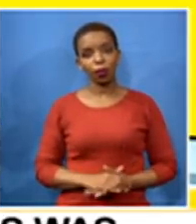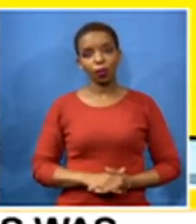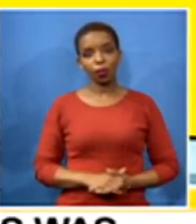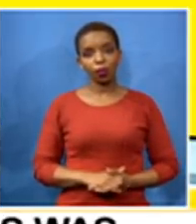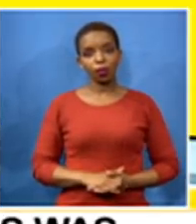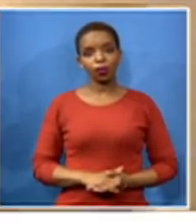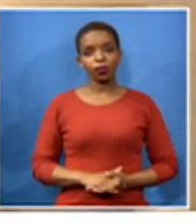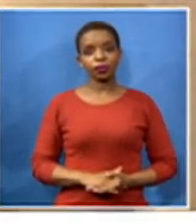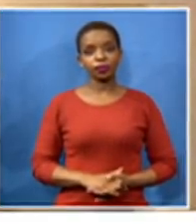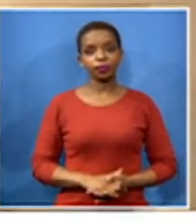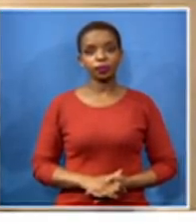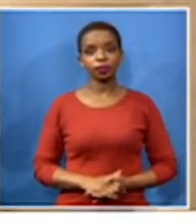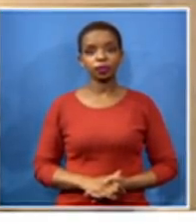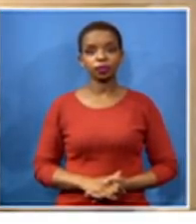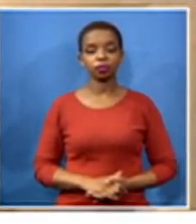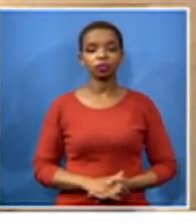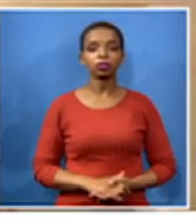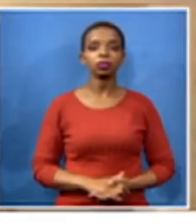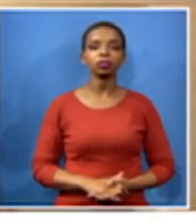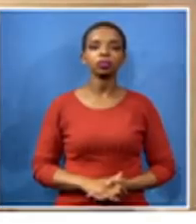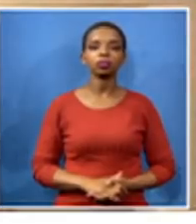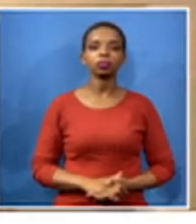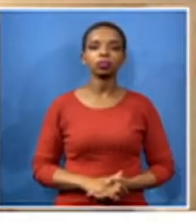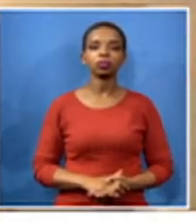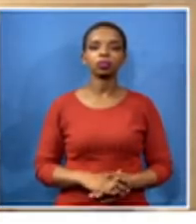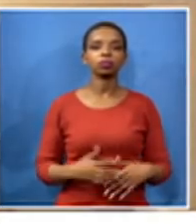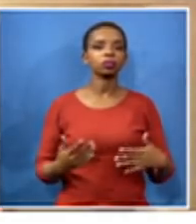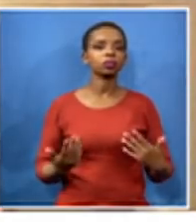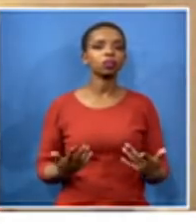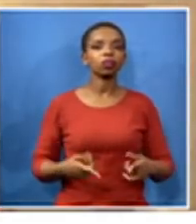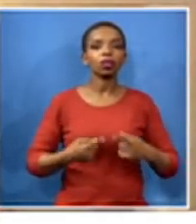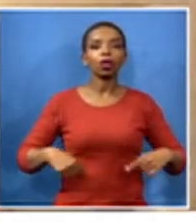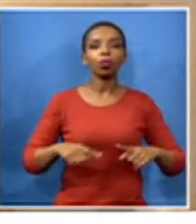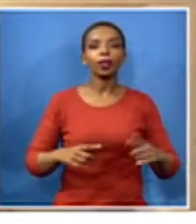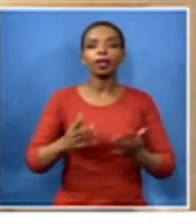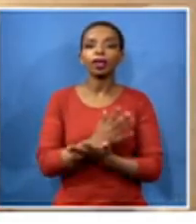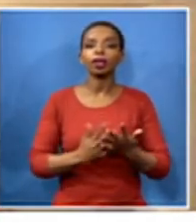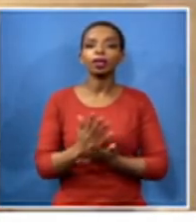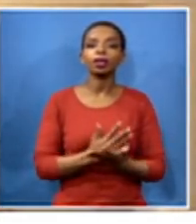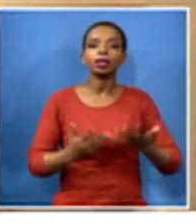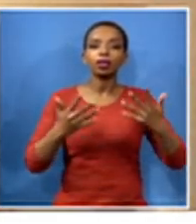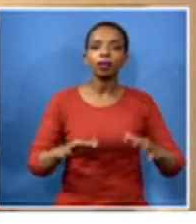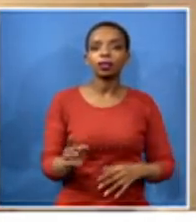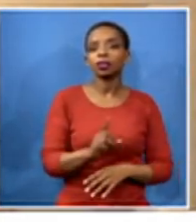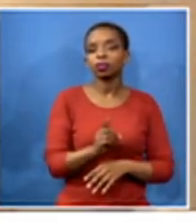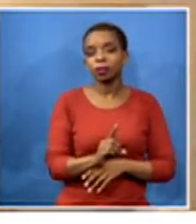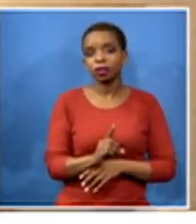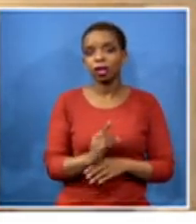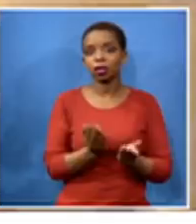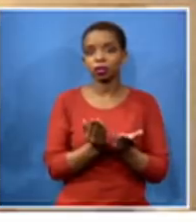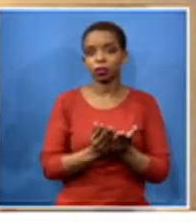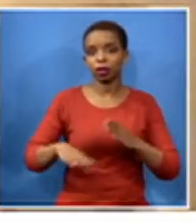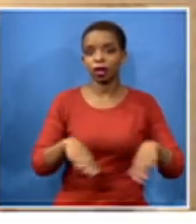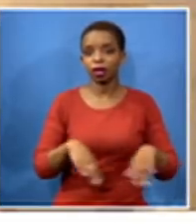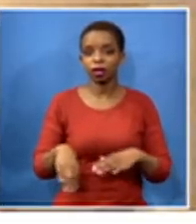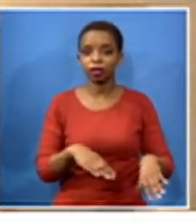so what we talk about is having space in place for school and hygiene